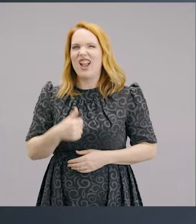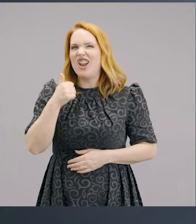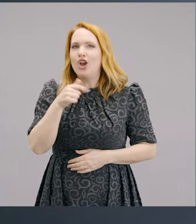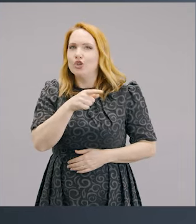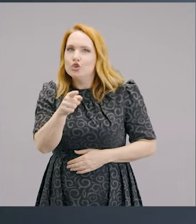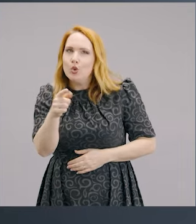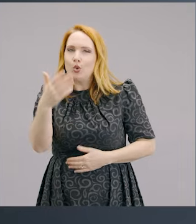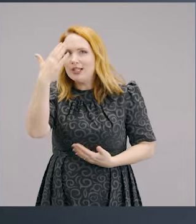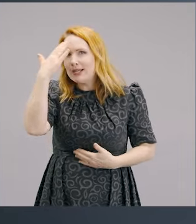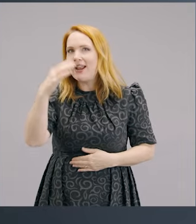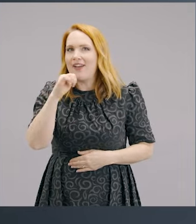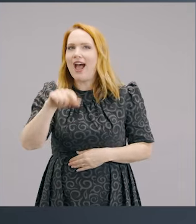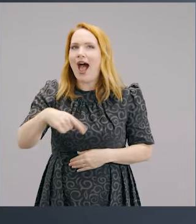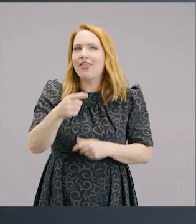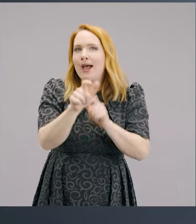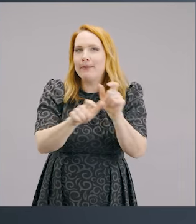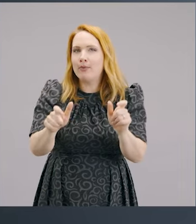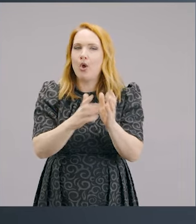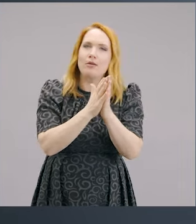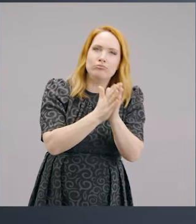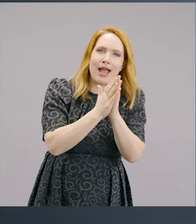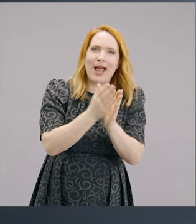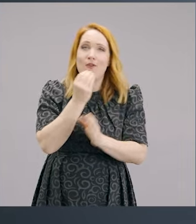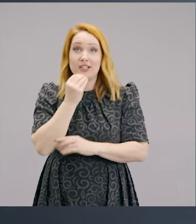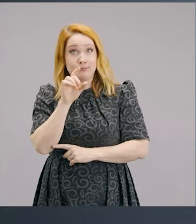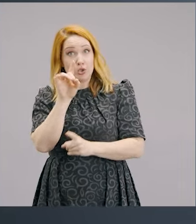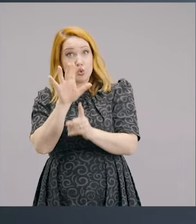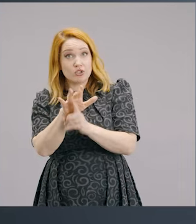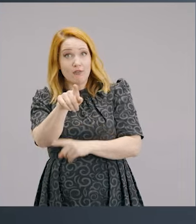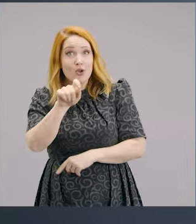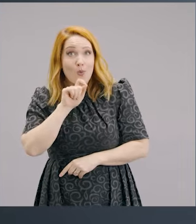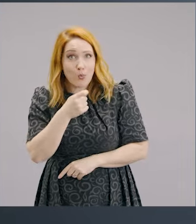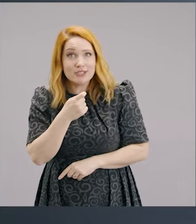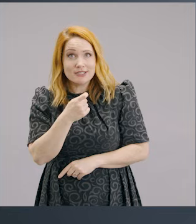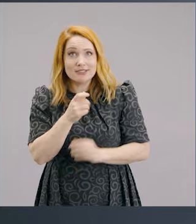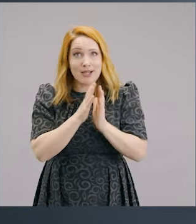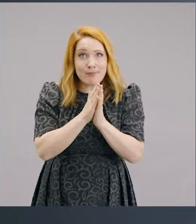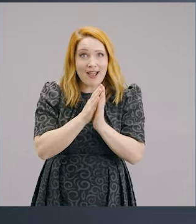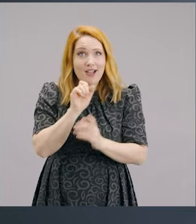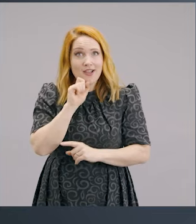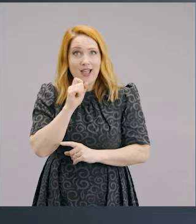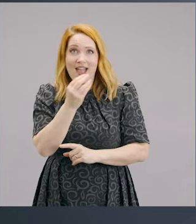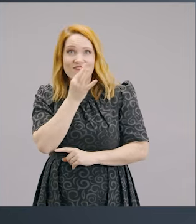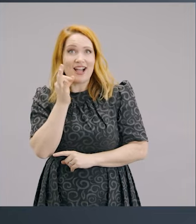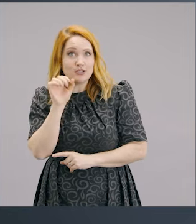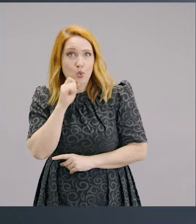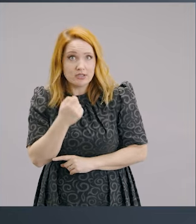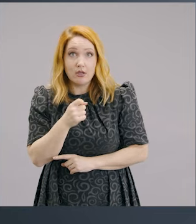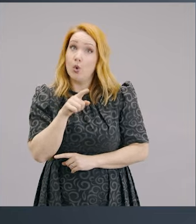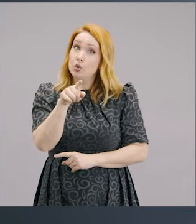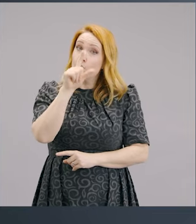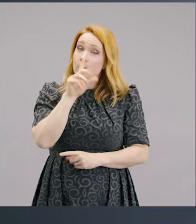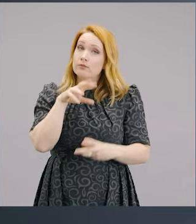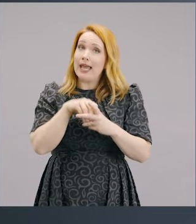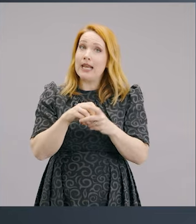you probably don't mind if other people pray and fast, but would you ever pray and fast? Ask the question to yourself, would you be seen at a prayer